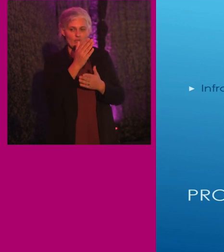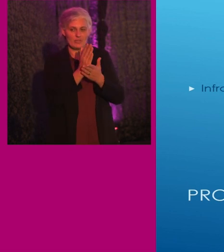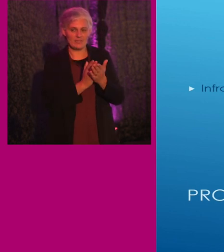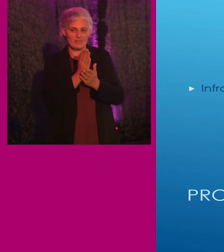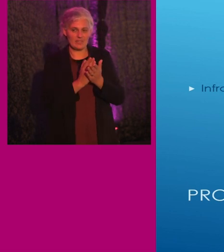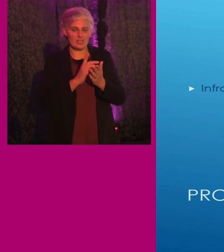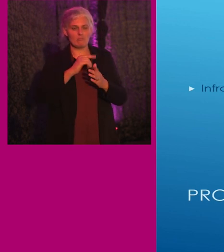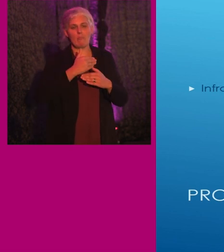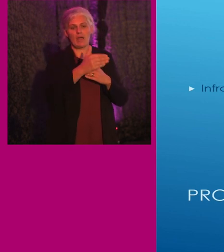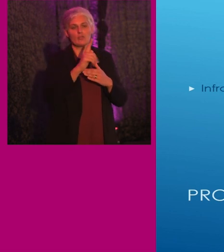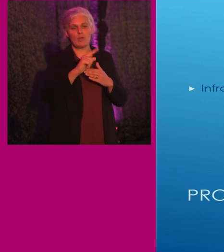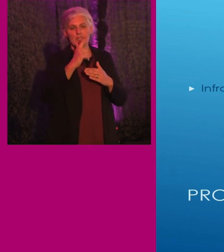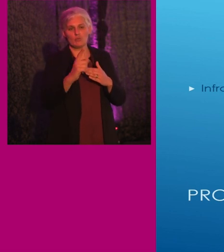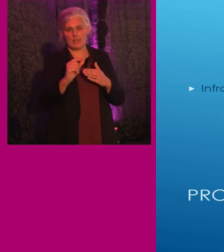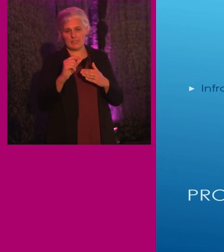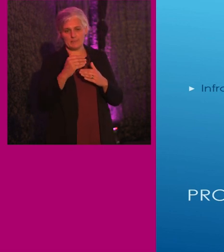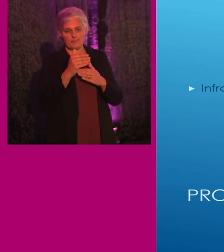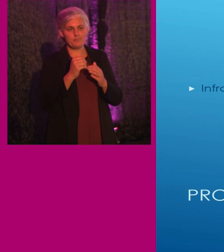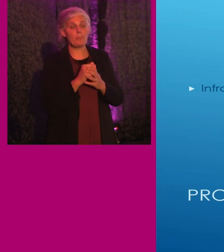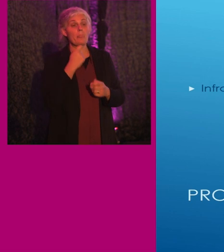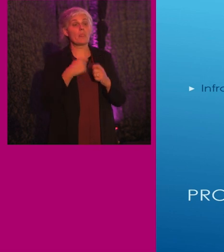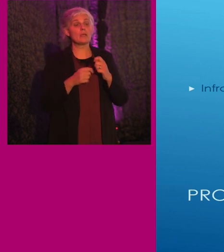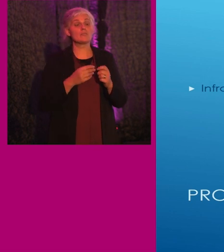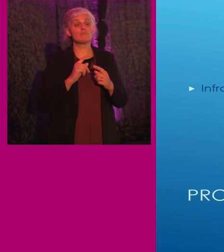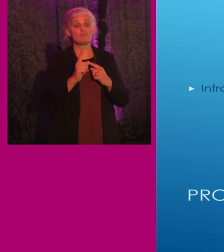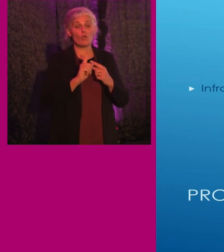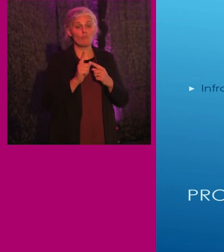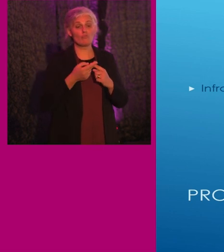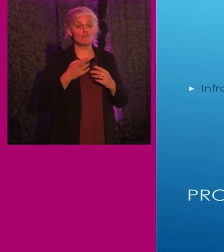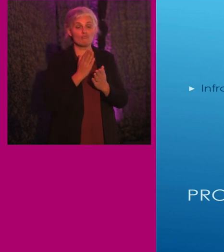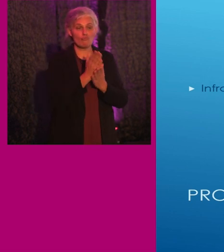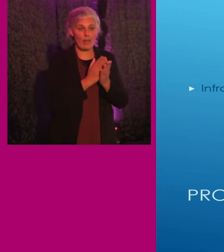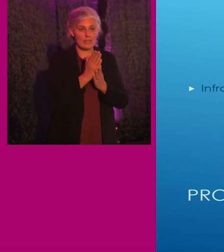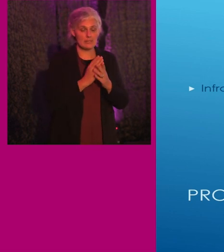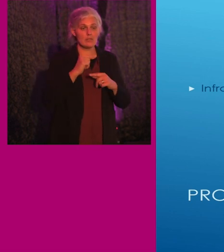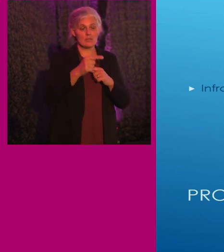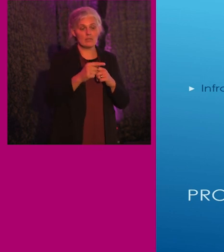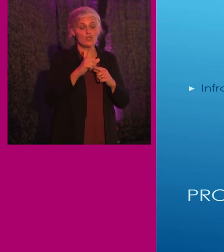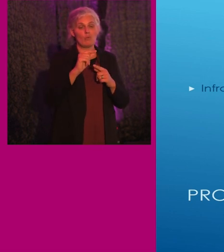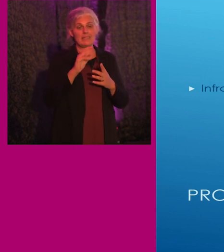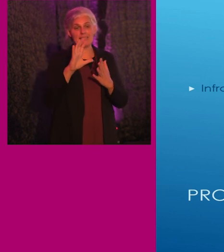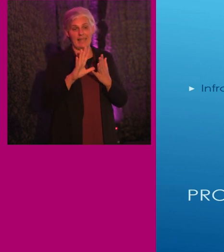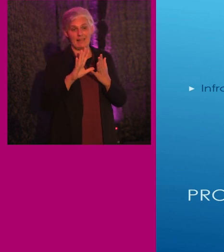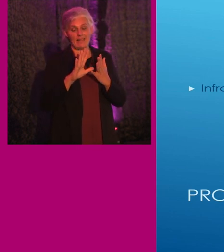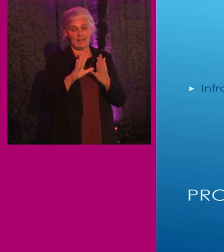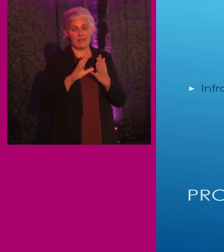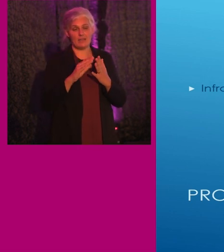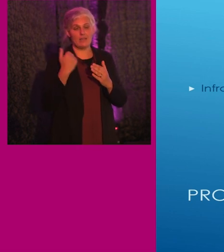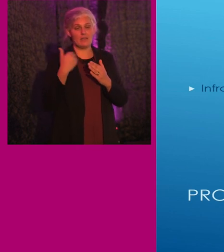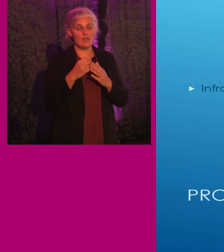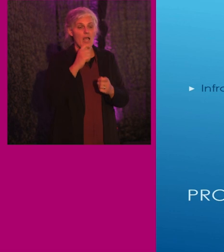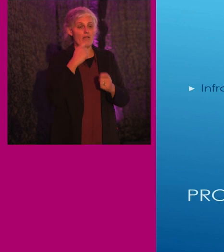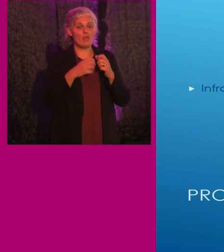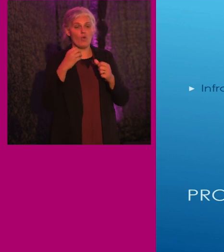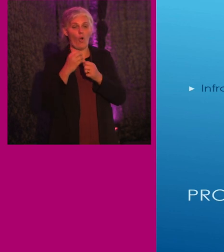2020. Commuter rail key stations could get extensions until 2010, and all Amtrak